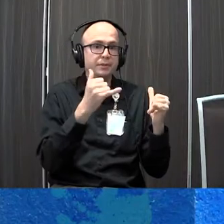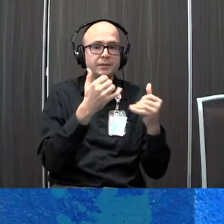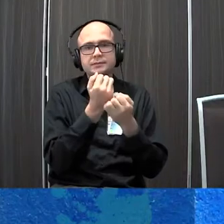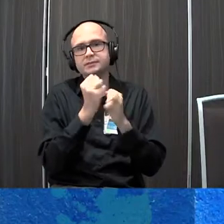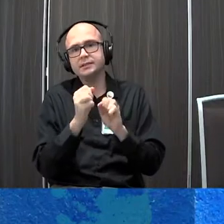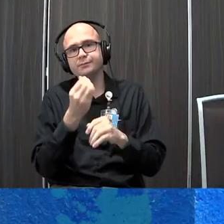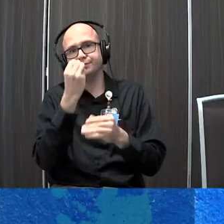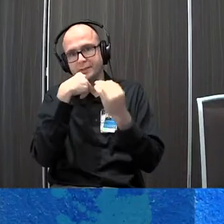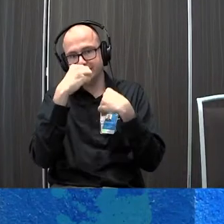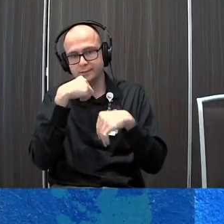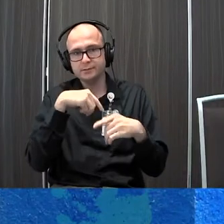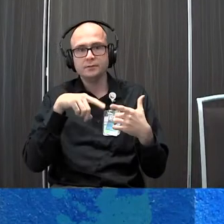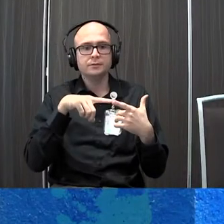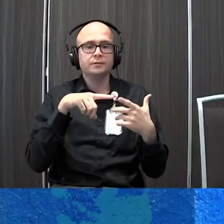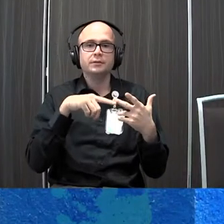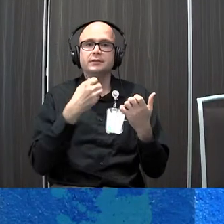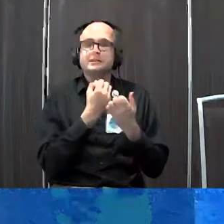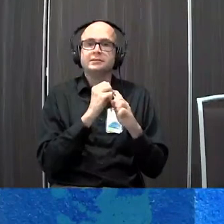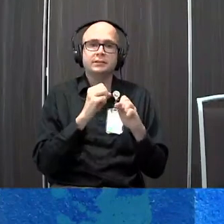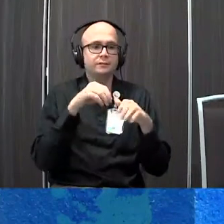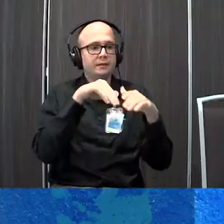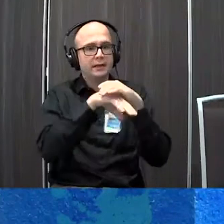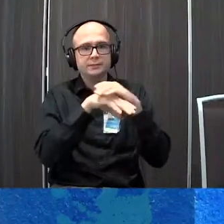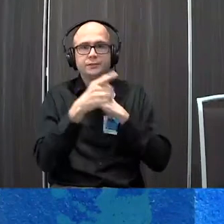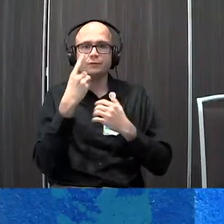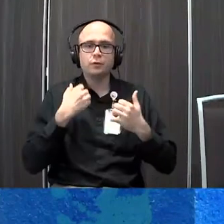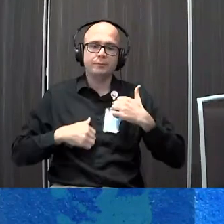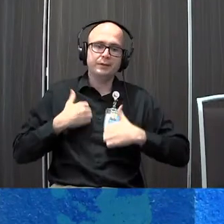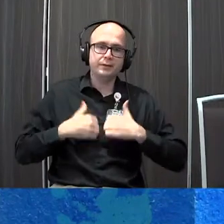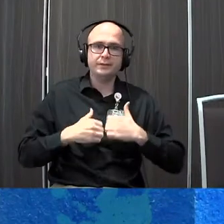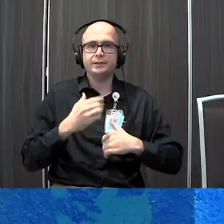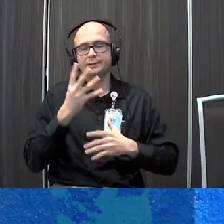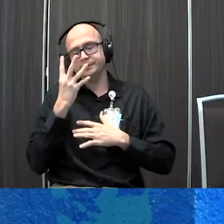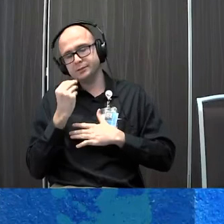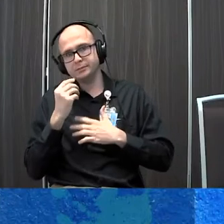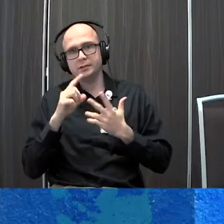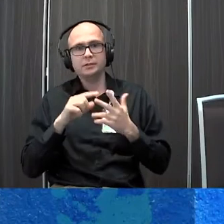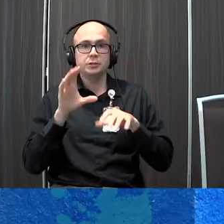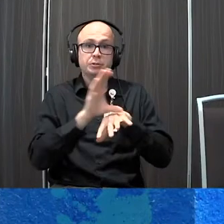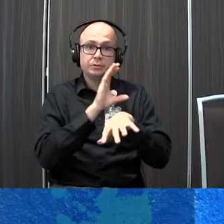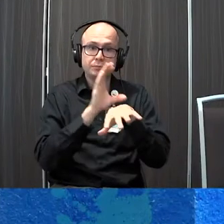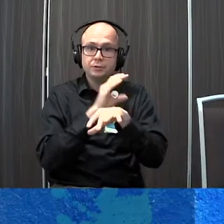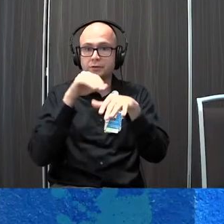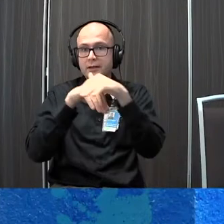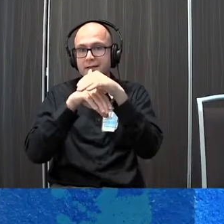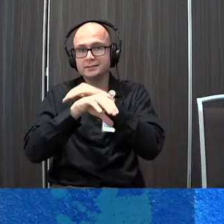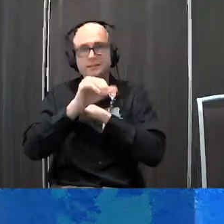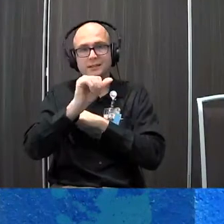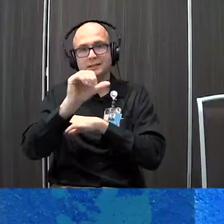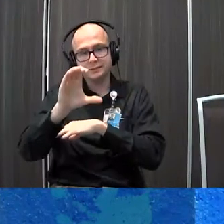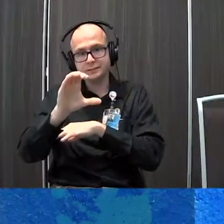feeding have safe and functional access for bathing and sleeping look at computer access and AAC